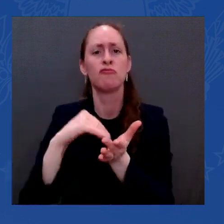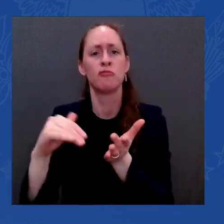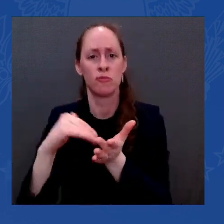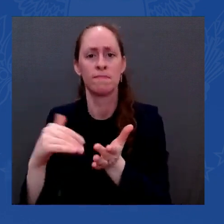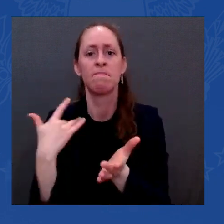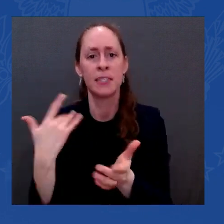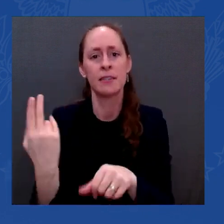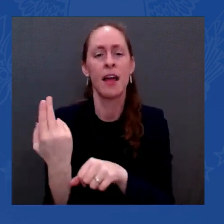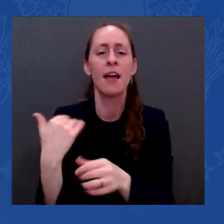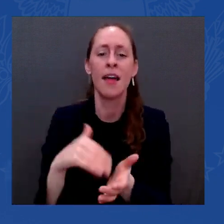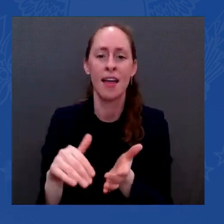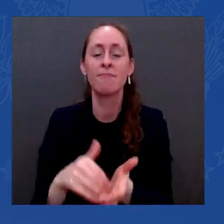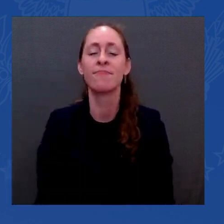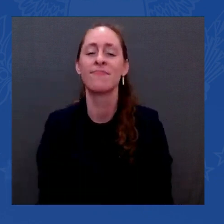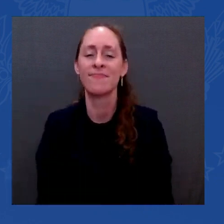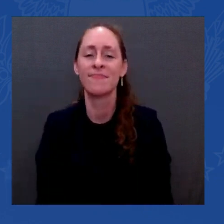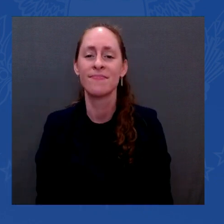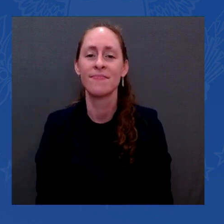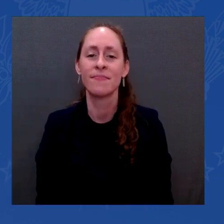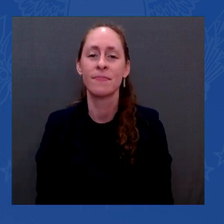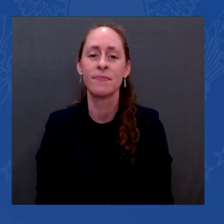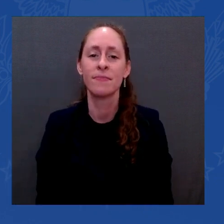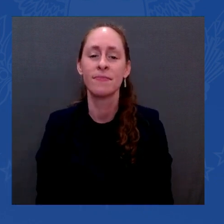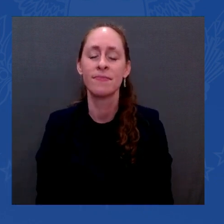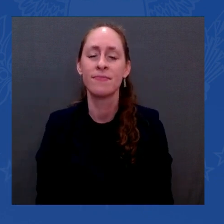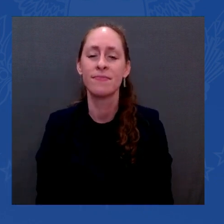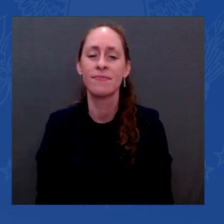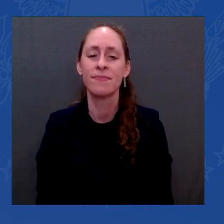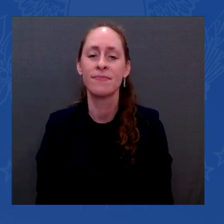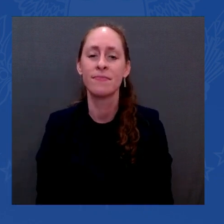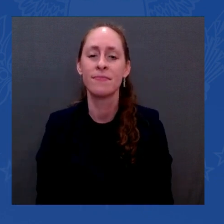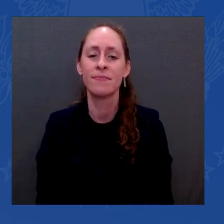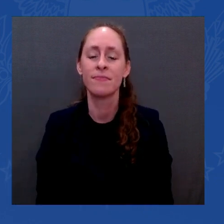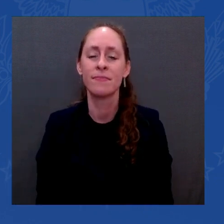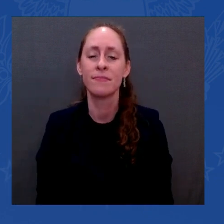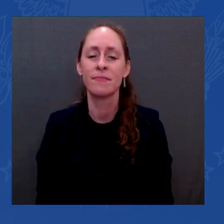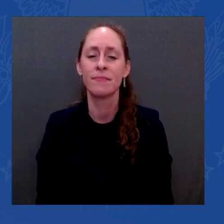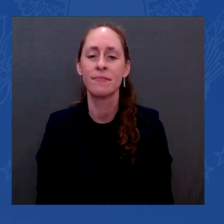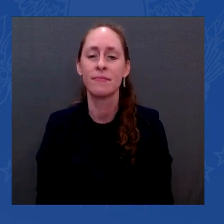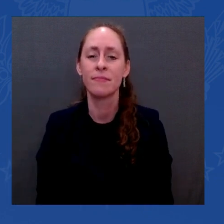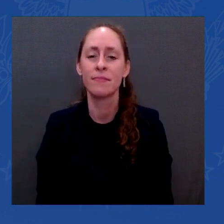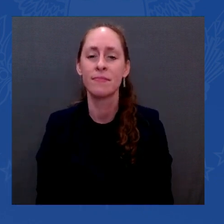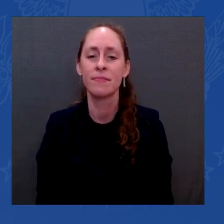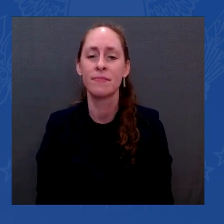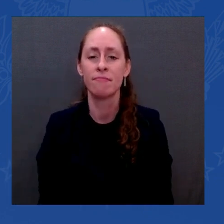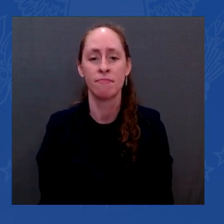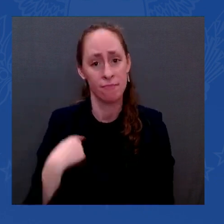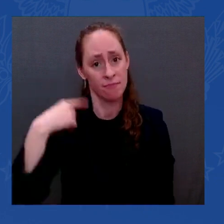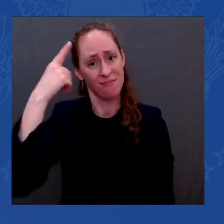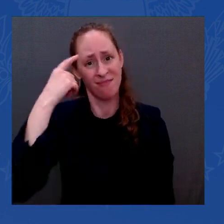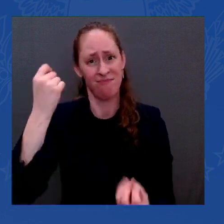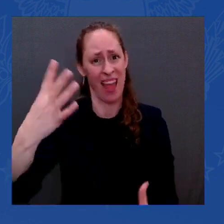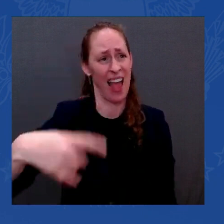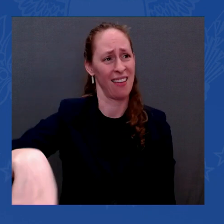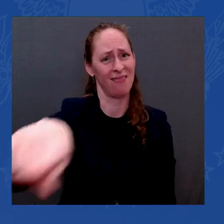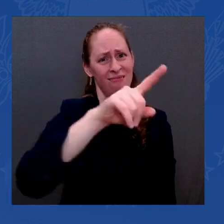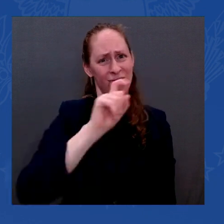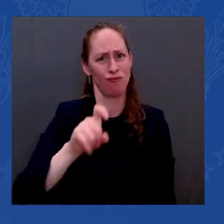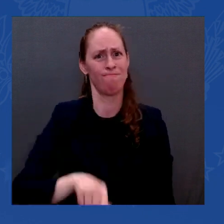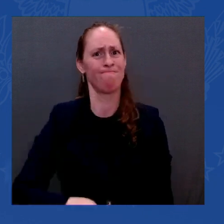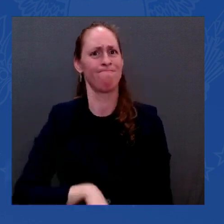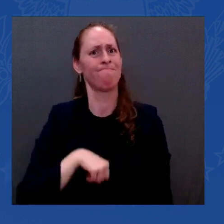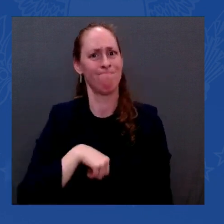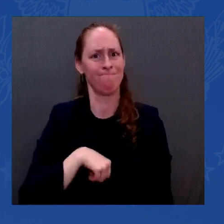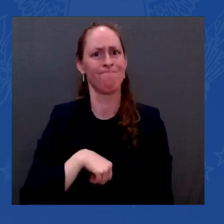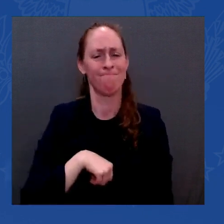said, all Americans can be proud of. We are — you know, I can say confidently we are the most environmentally friendly rare earth operation in the